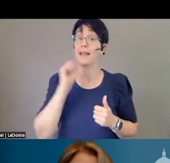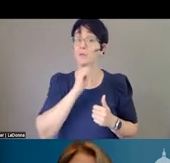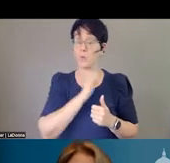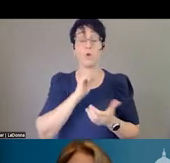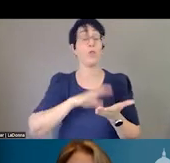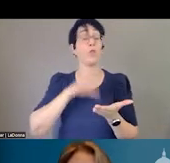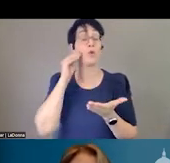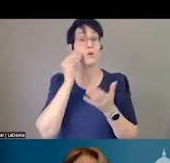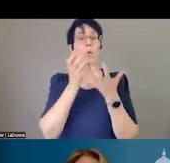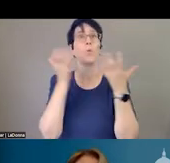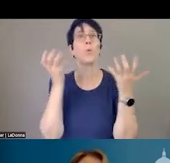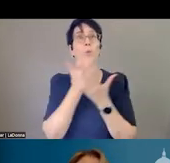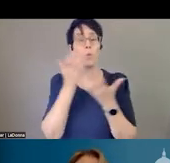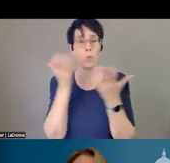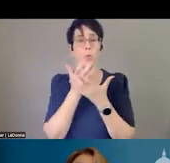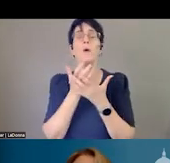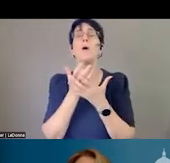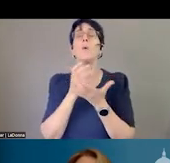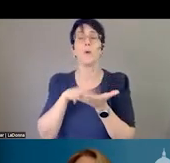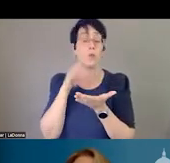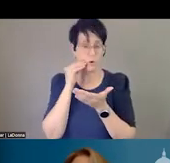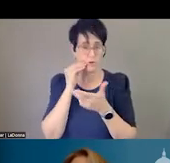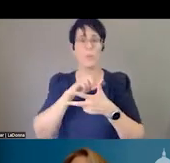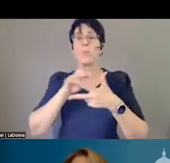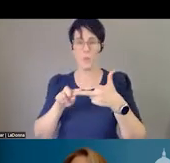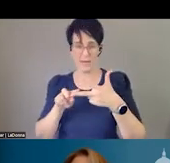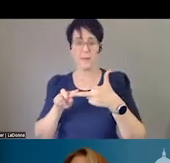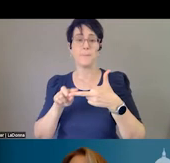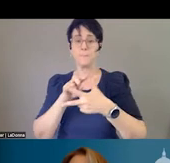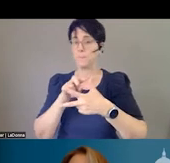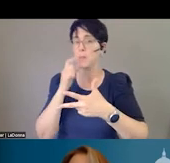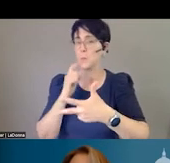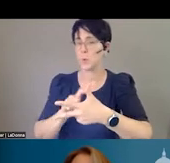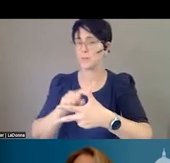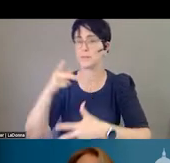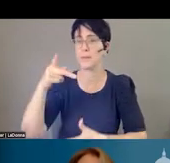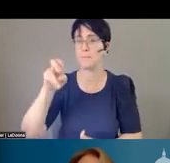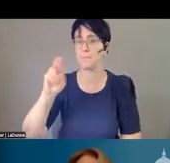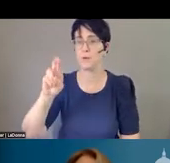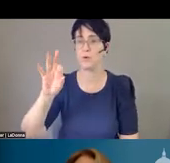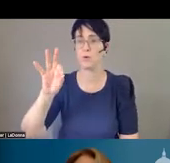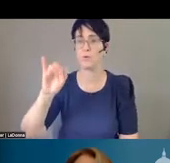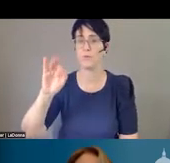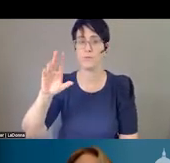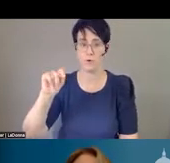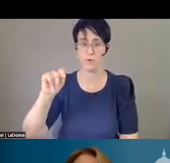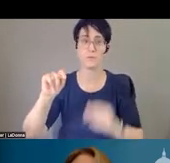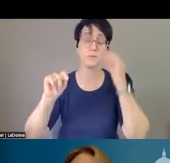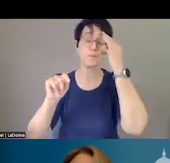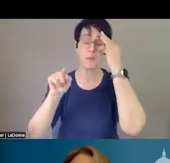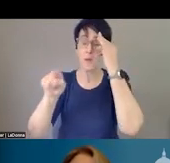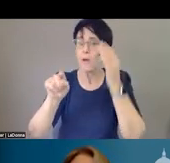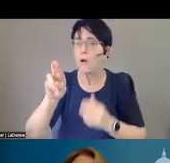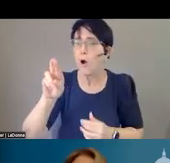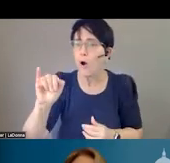and we have a lot of work to do in Washington, peer first. And we learned that RIN International, 60% of their employees have